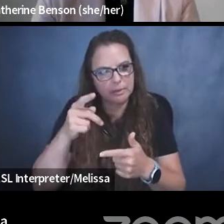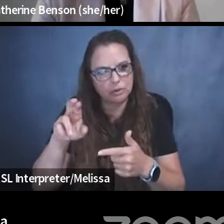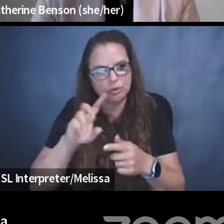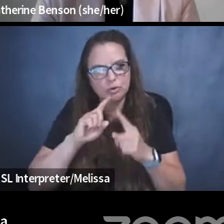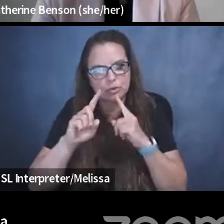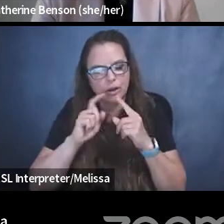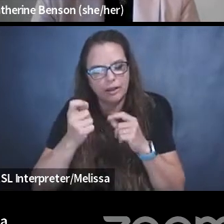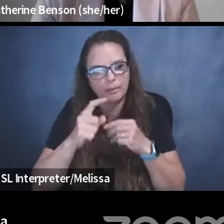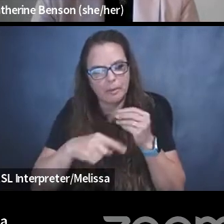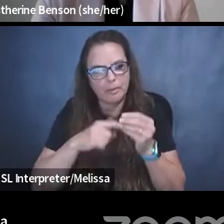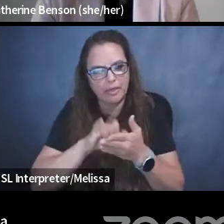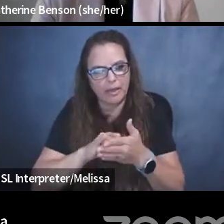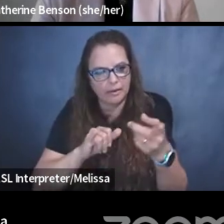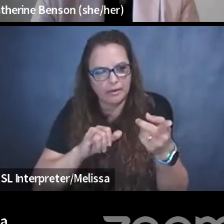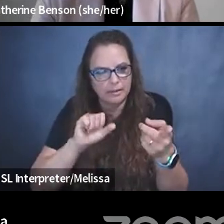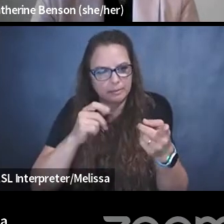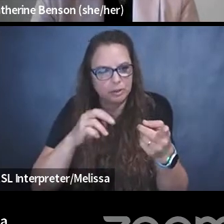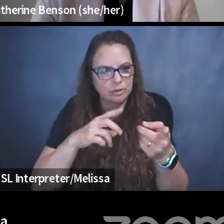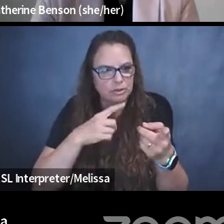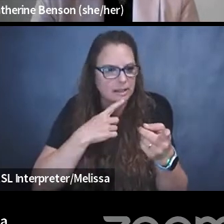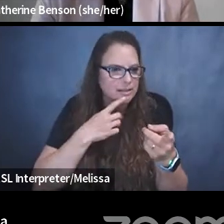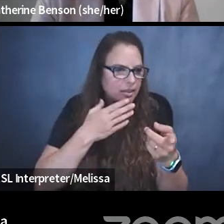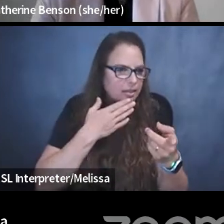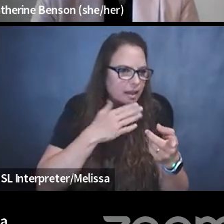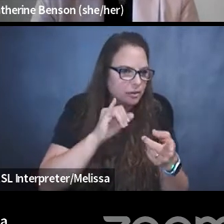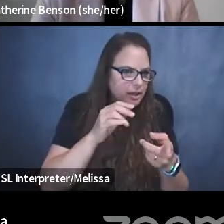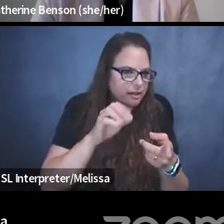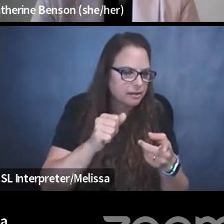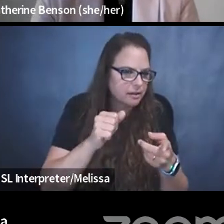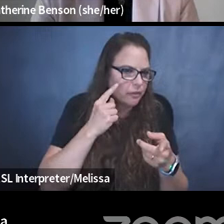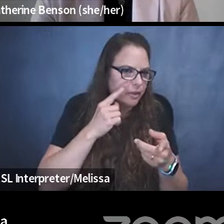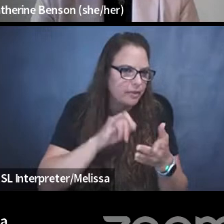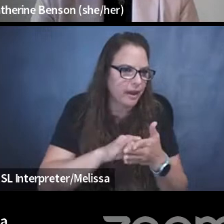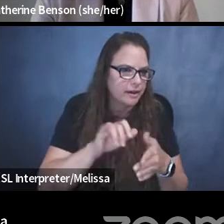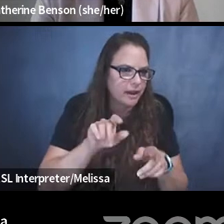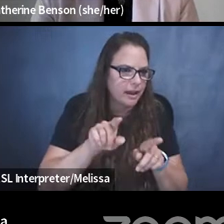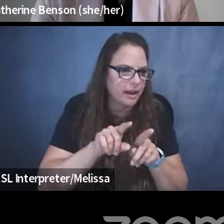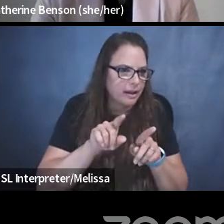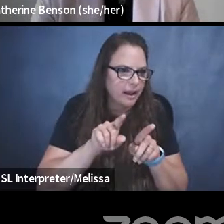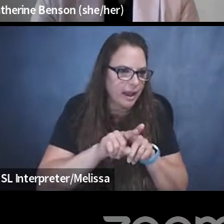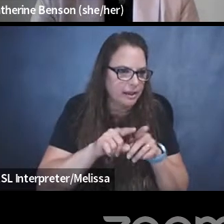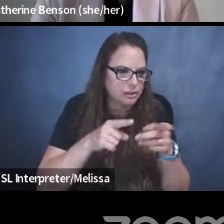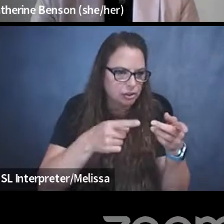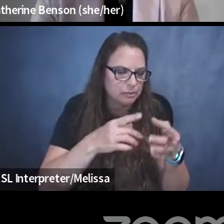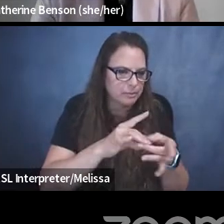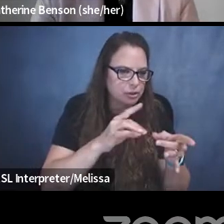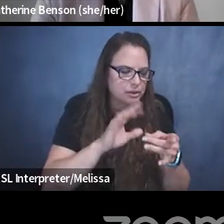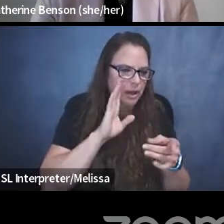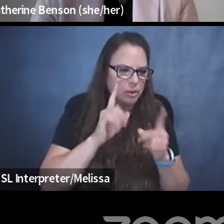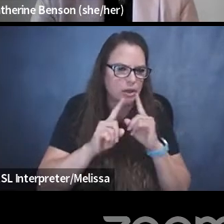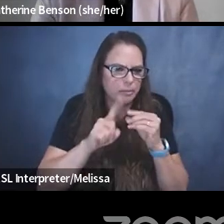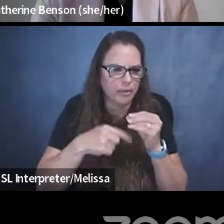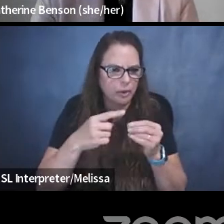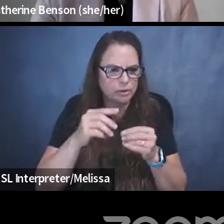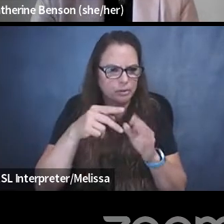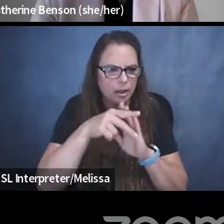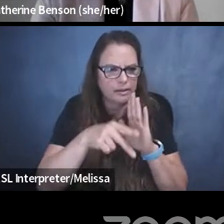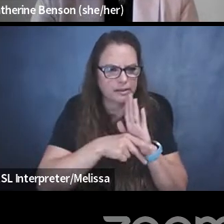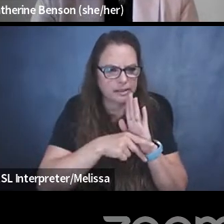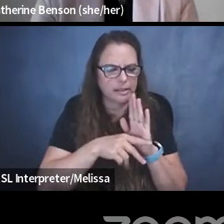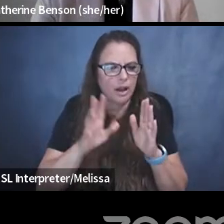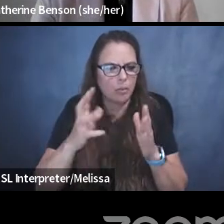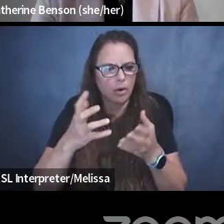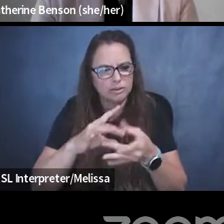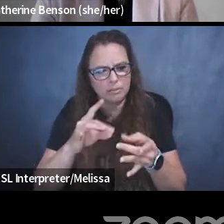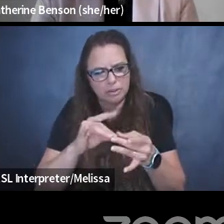Thank you, Jessica, for that. uh, and yes, as she said, uh, I'll be talking about those policies a little bit. I just wanted to mention that I am getting over COVID-19